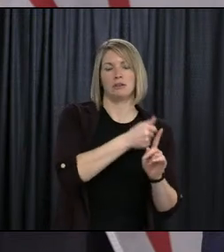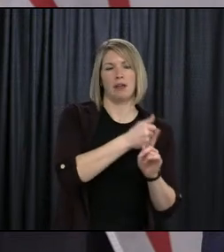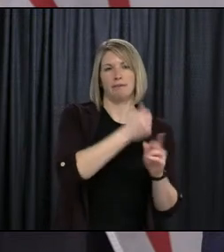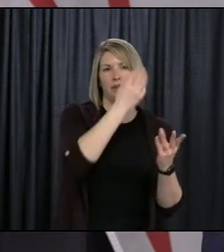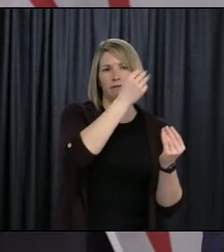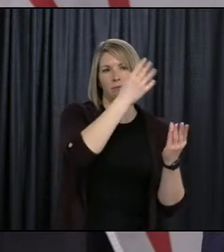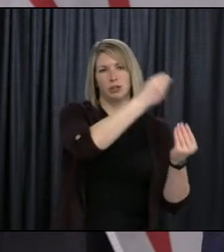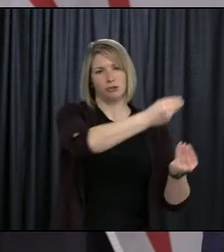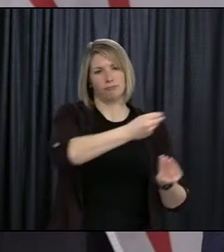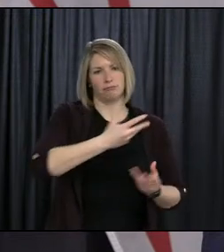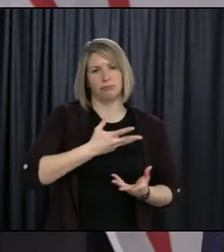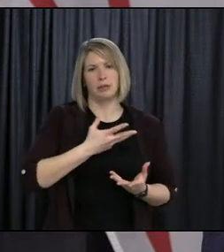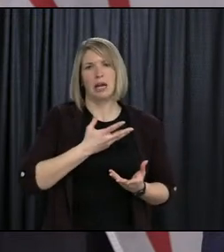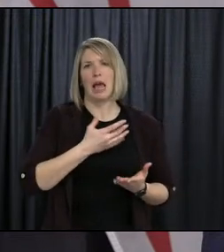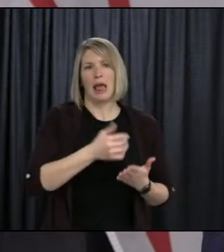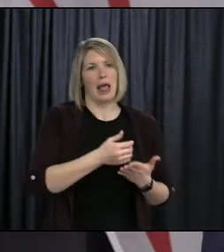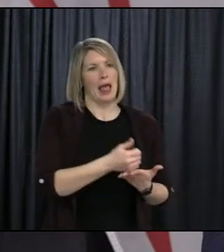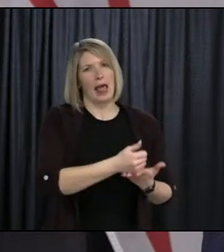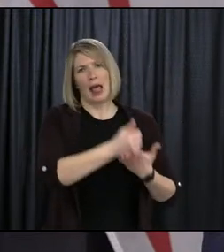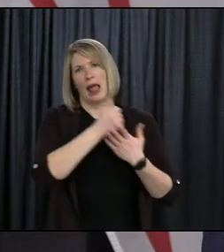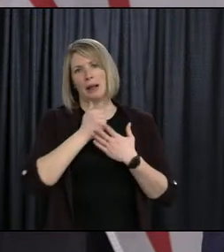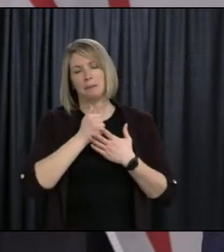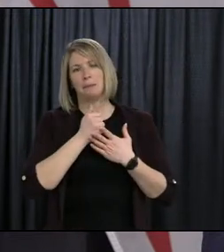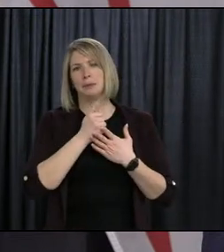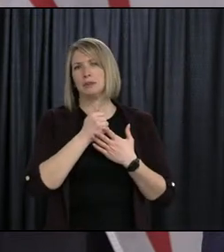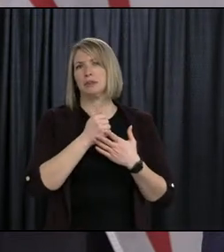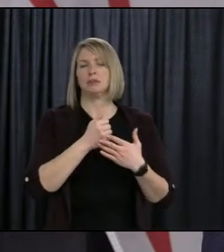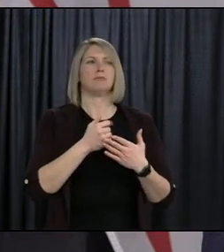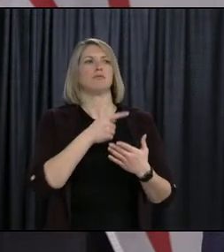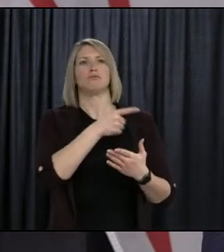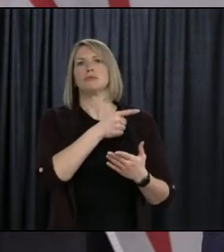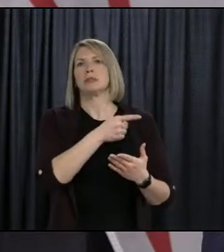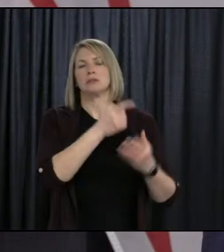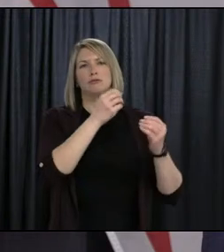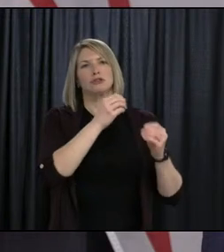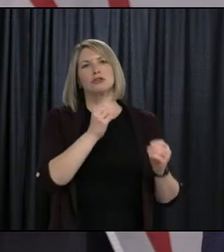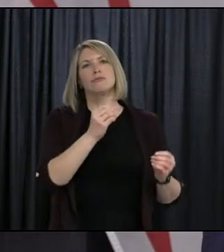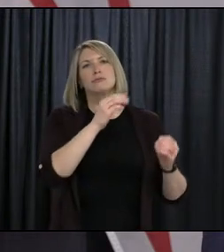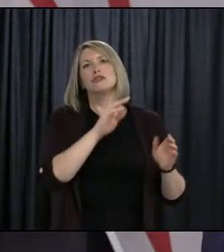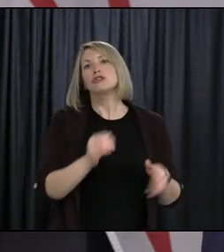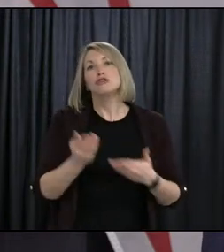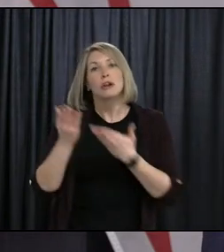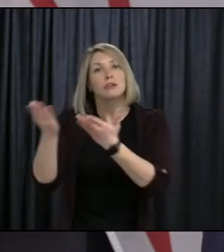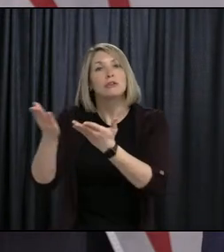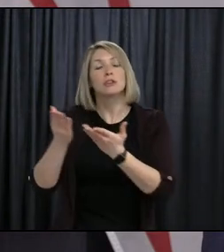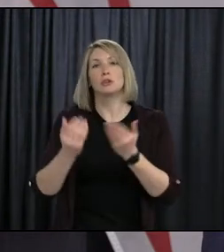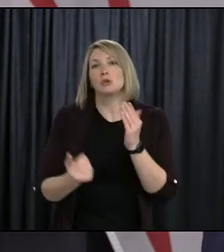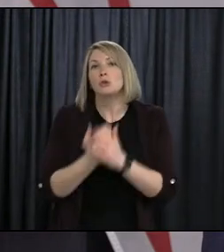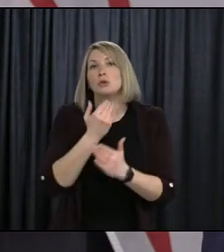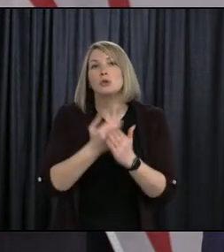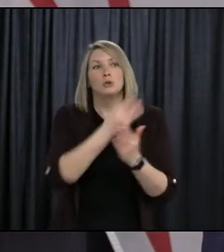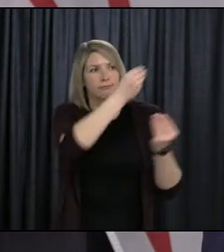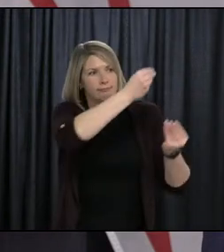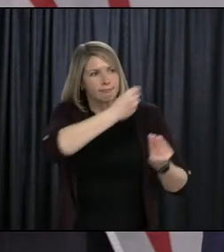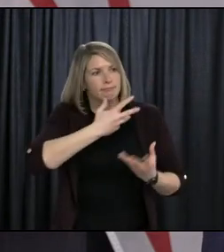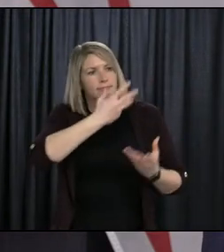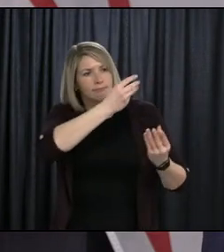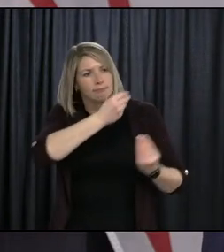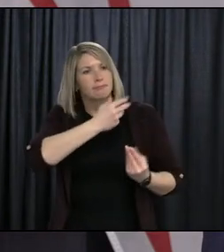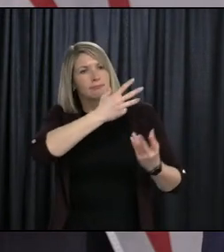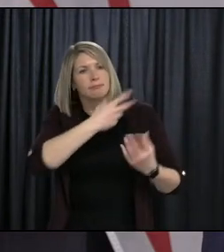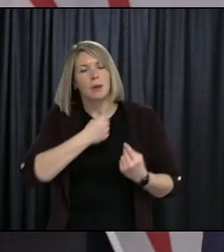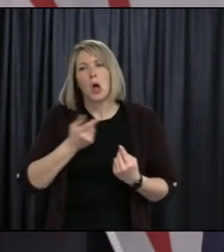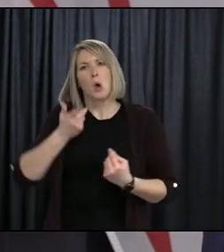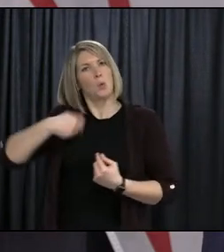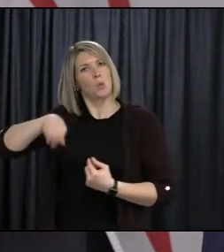obviously, any return to school and any modifications or any changes in the way we operate will be guided